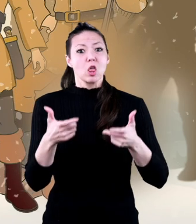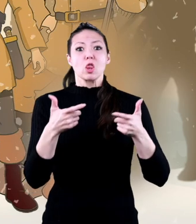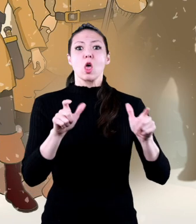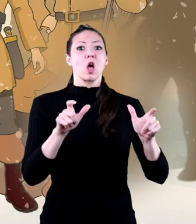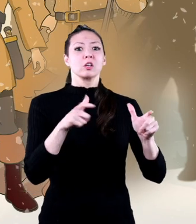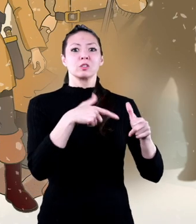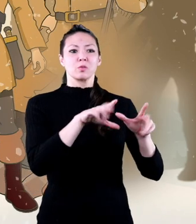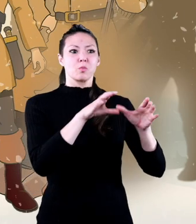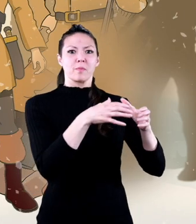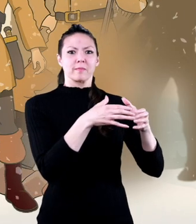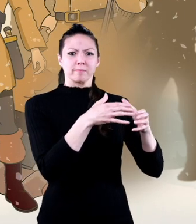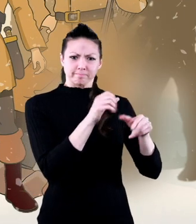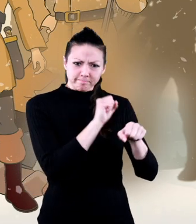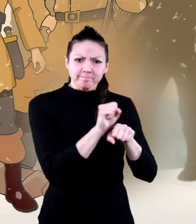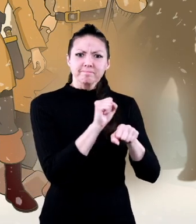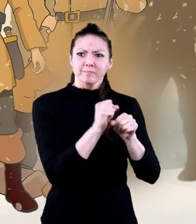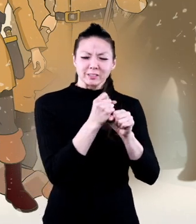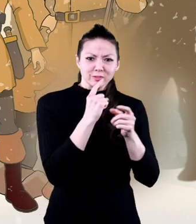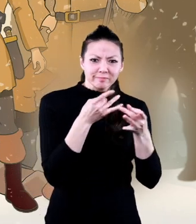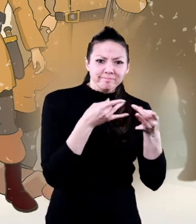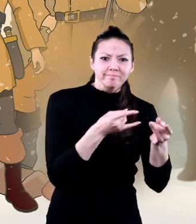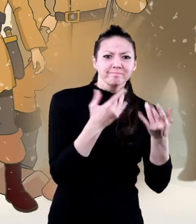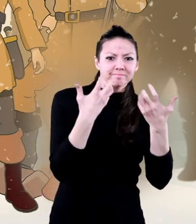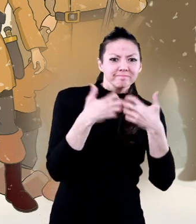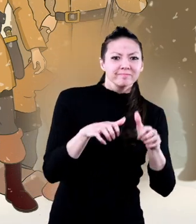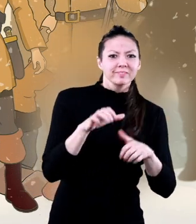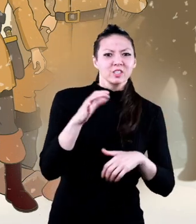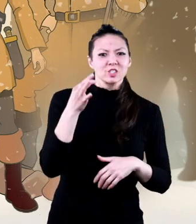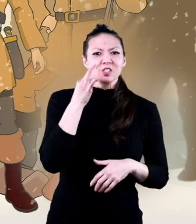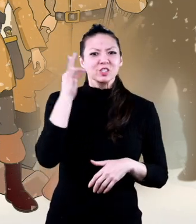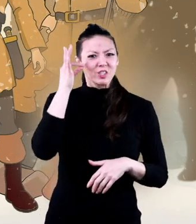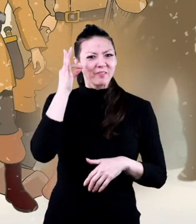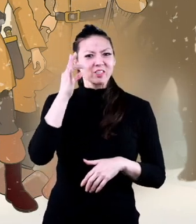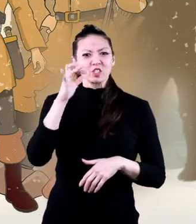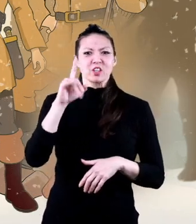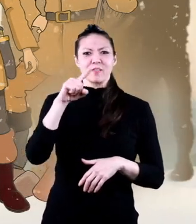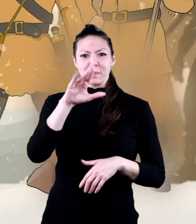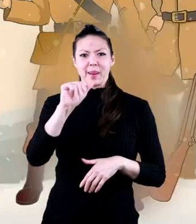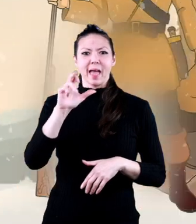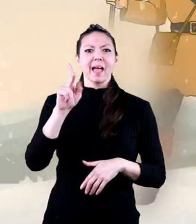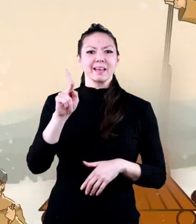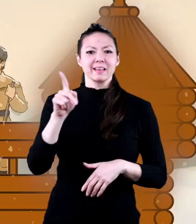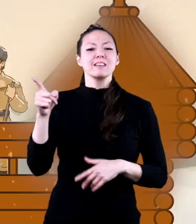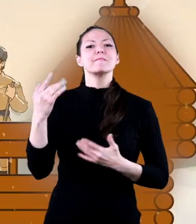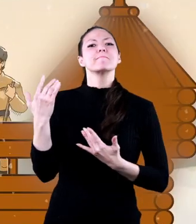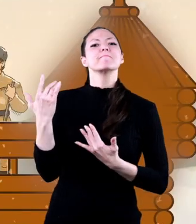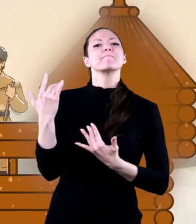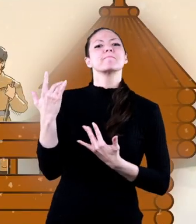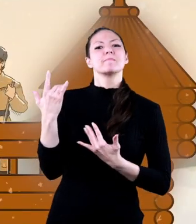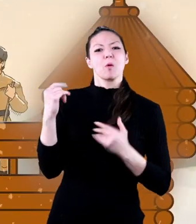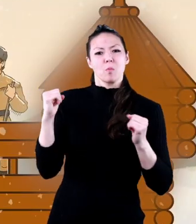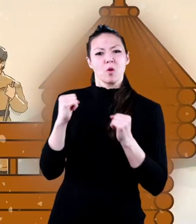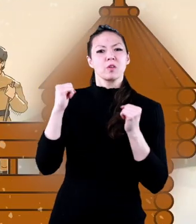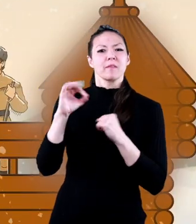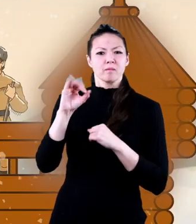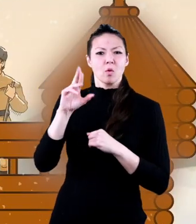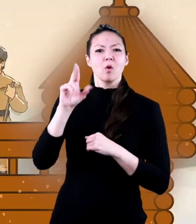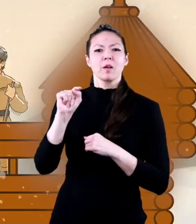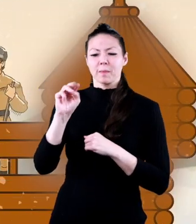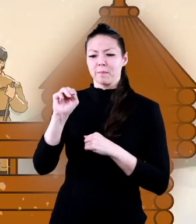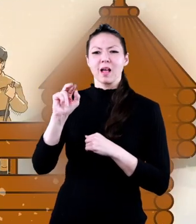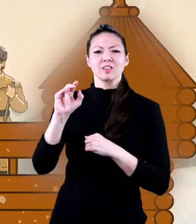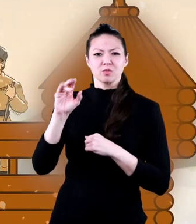thanks largely to the peacekeeping efforts of Chief Black Buffalo. They waited out the winter in Fort